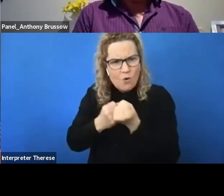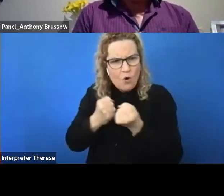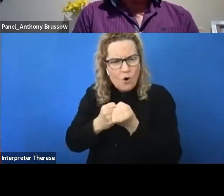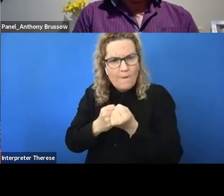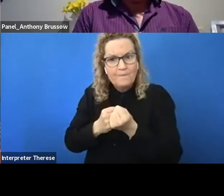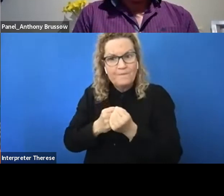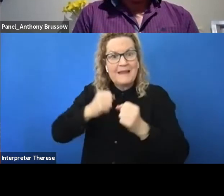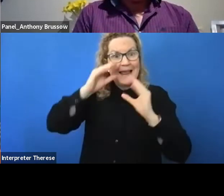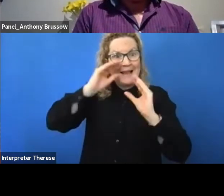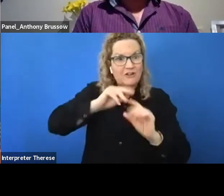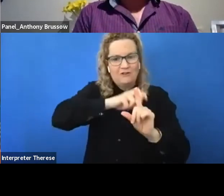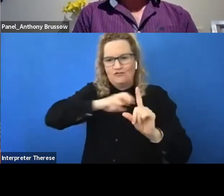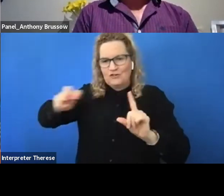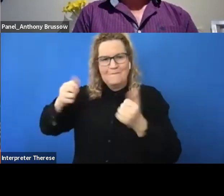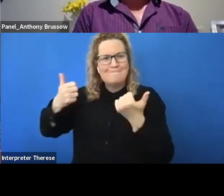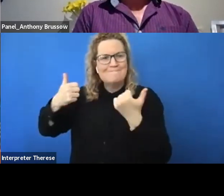to employment.